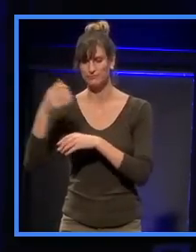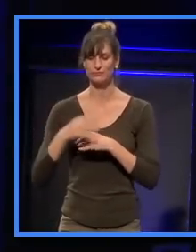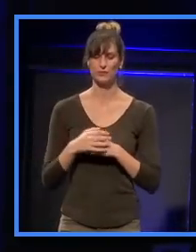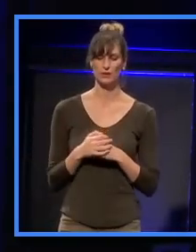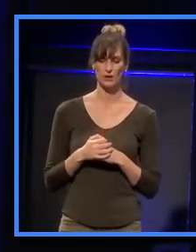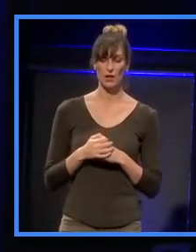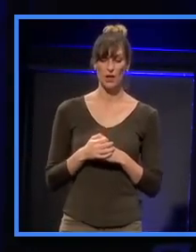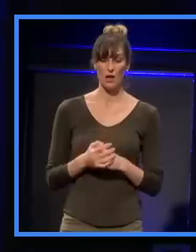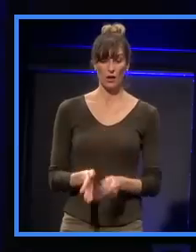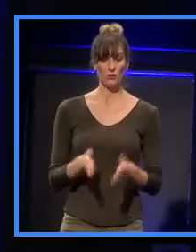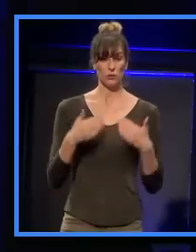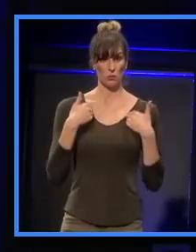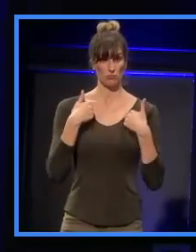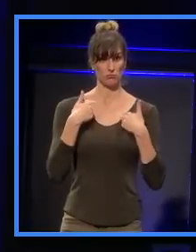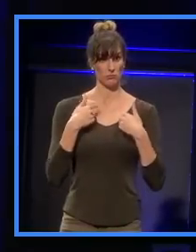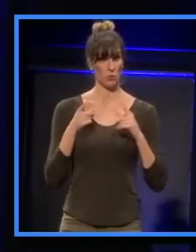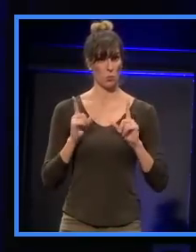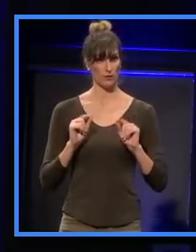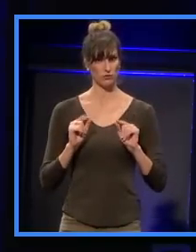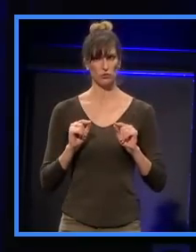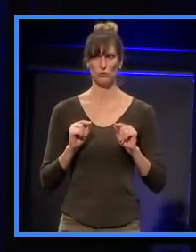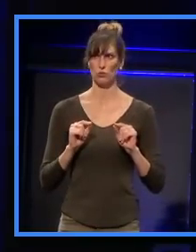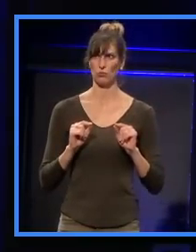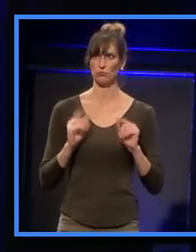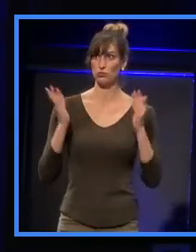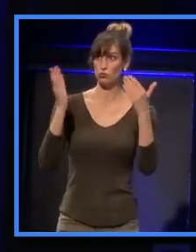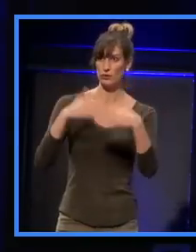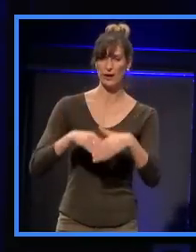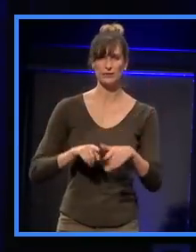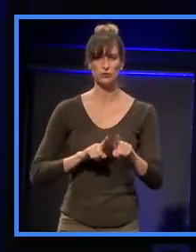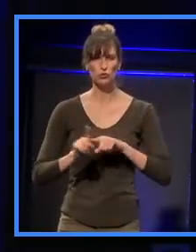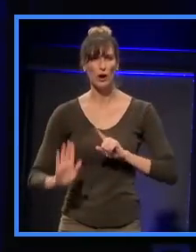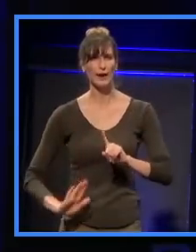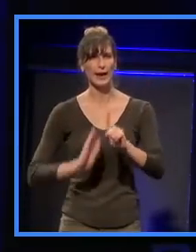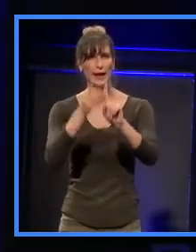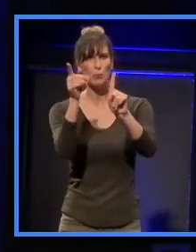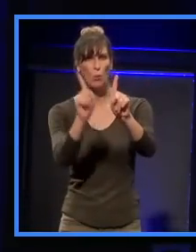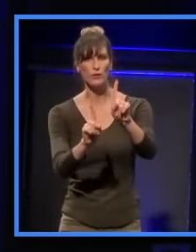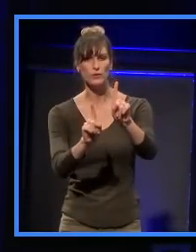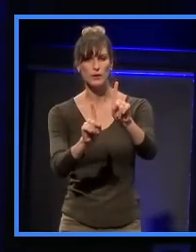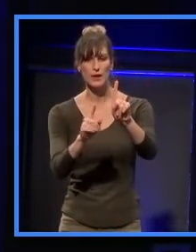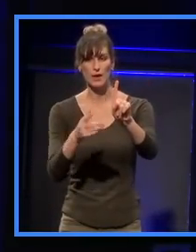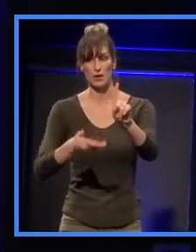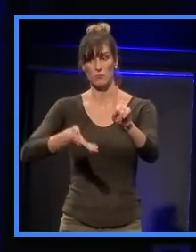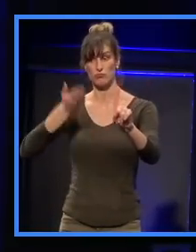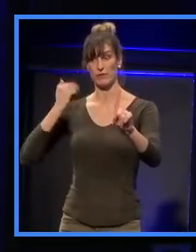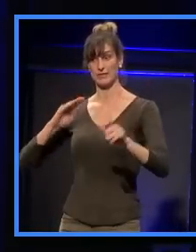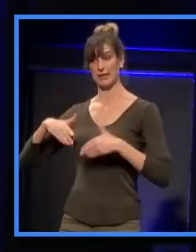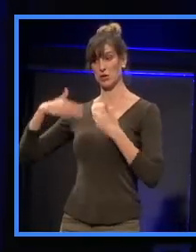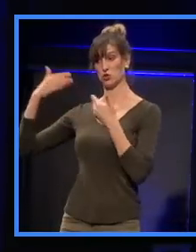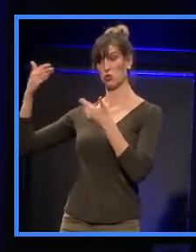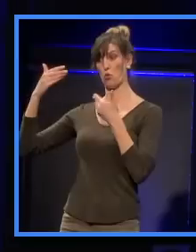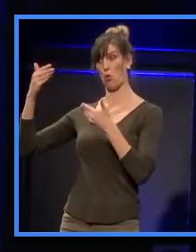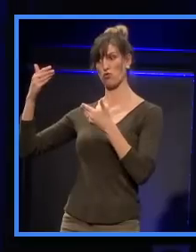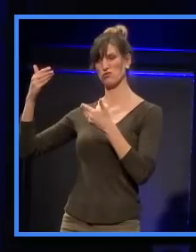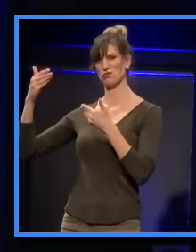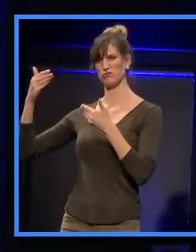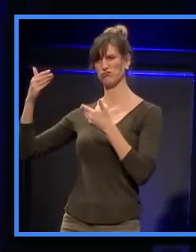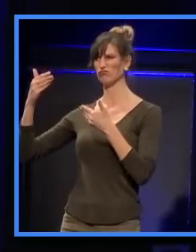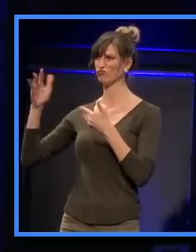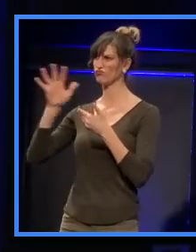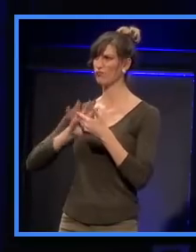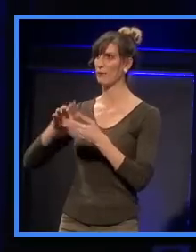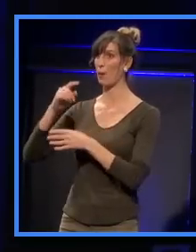factor. What I've done, or tried to do for this evening, is to cut down a talk that I've given a couple of times before, which took roughly an hour,